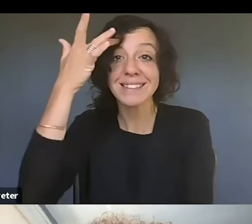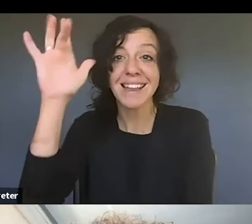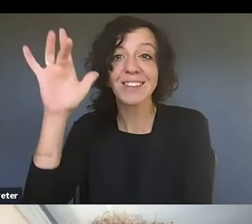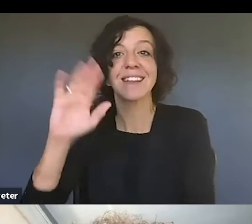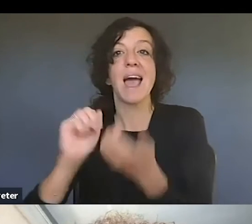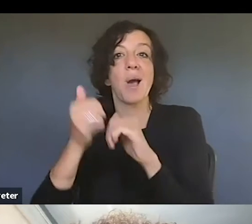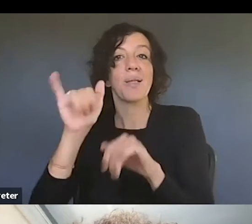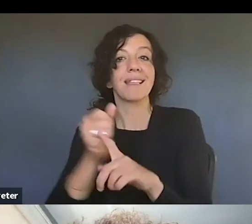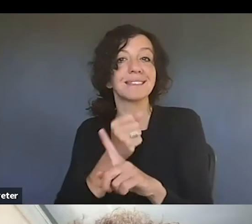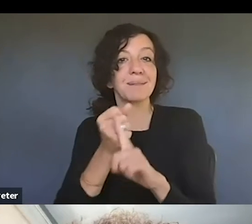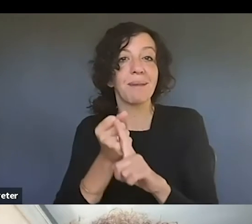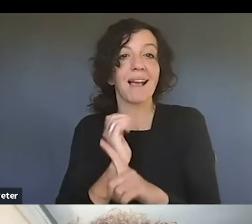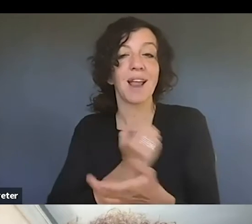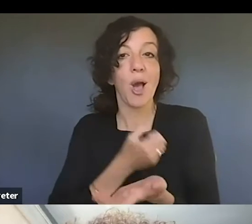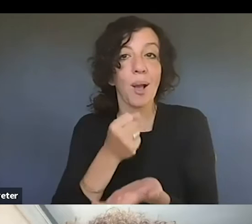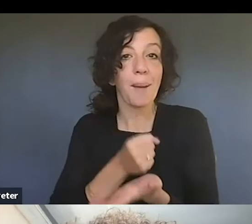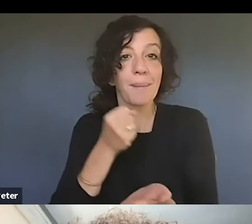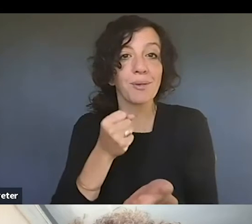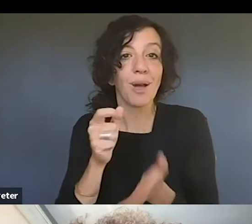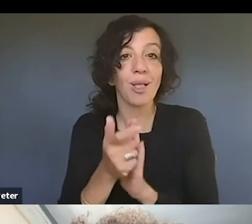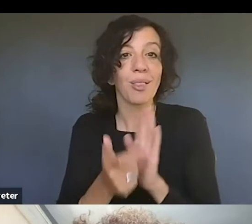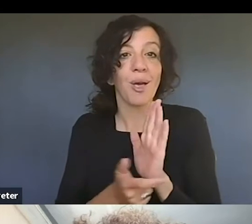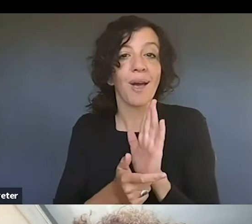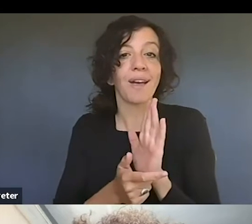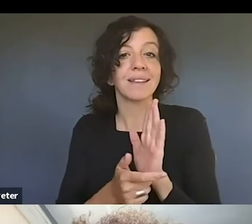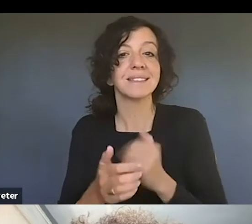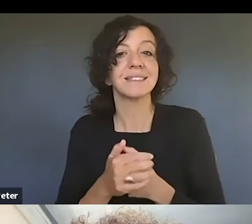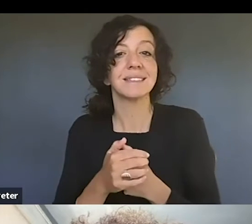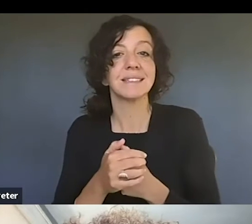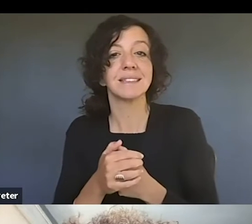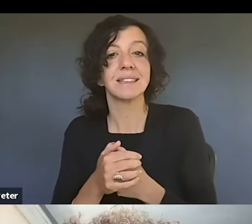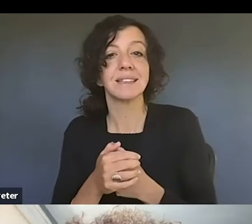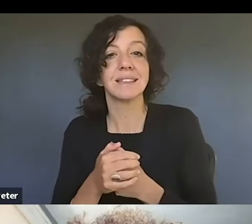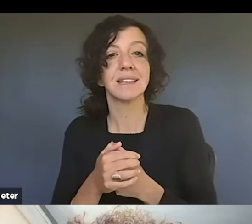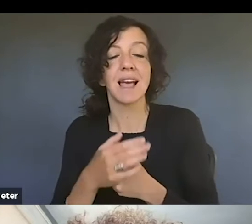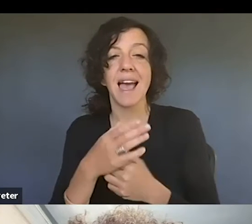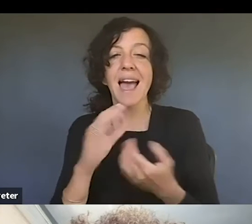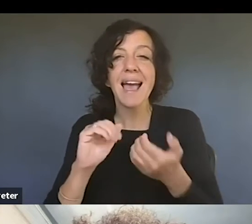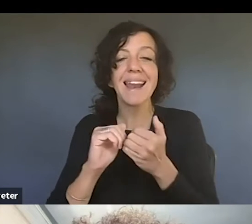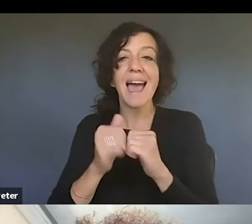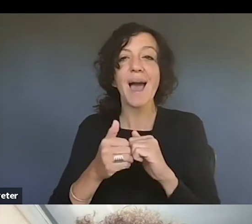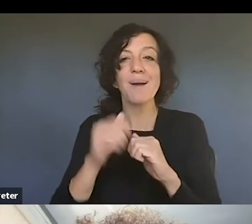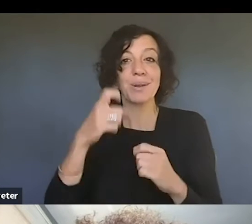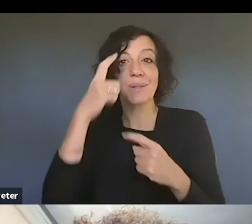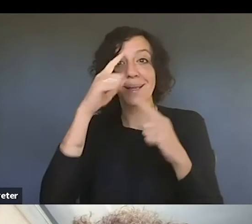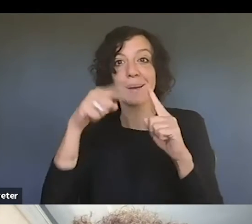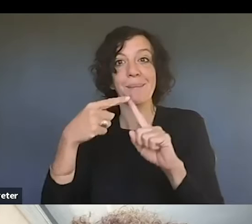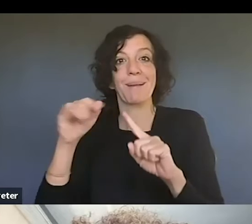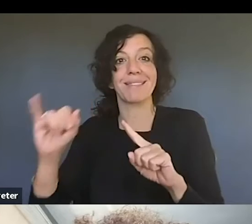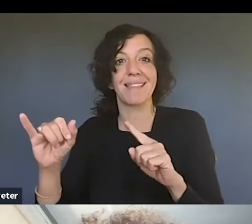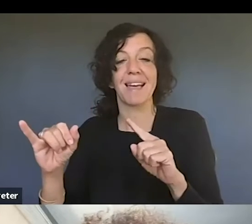be affected or how that might, how the copyright law might intersect and what are some considerations there. So